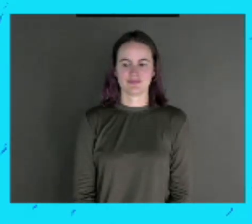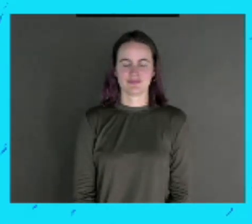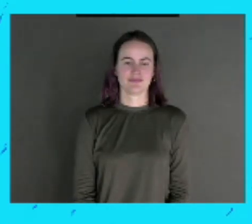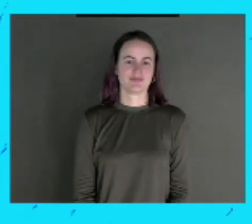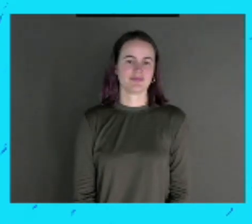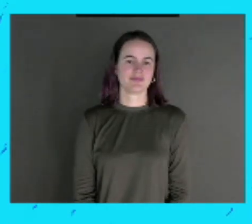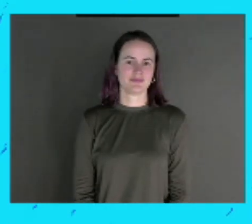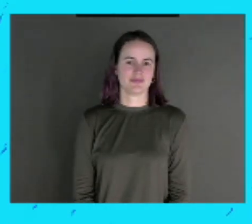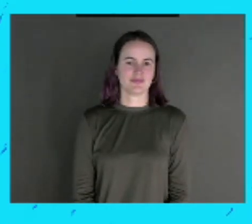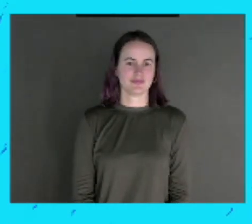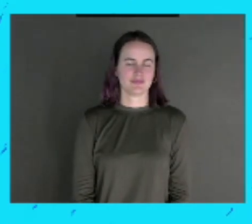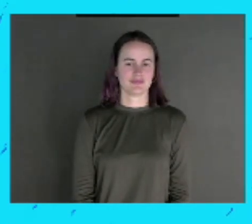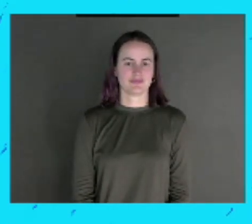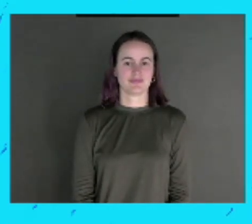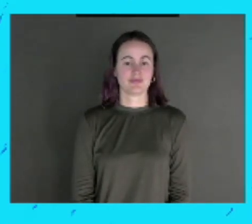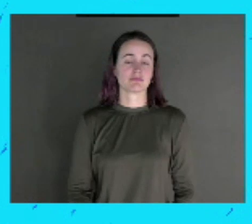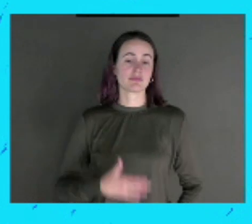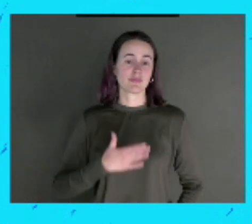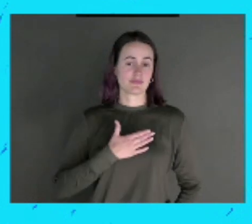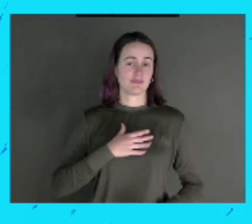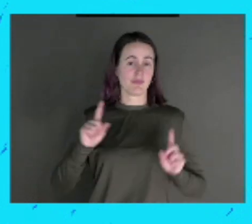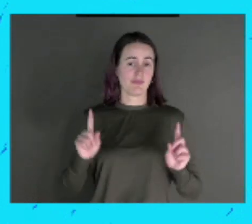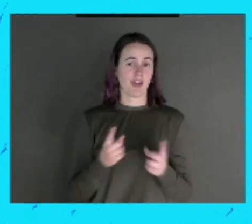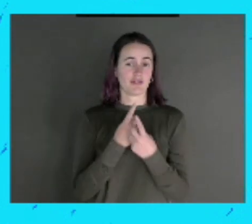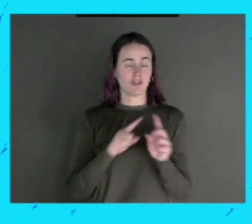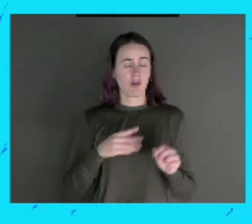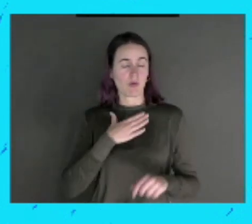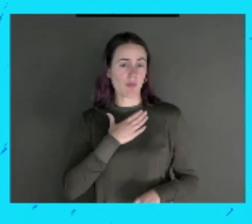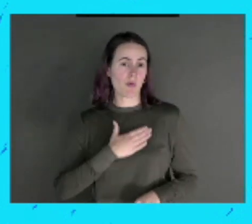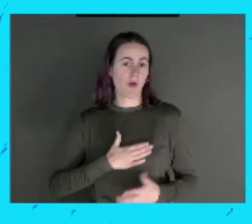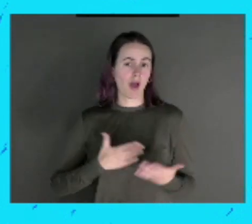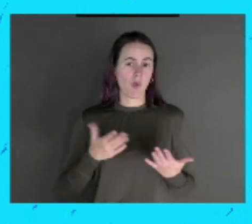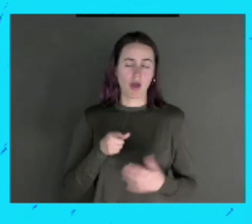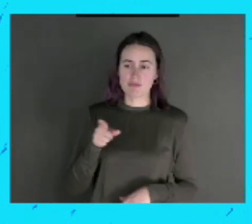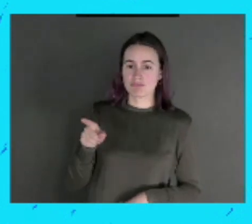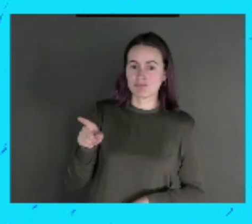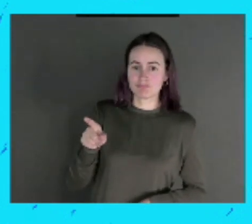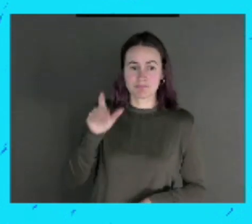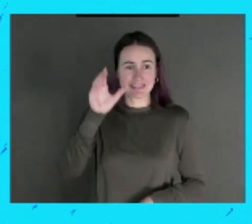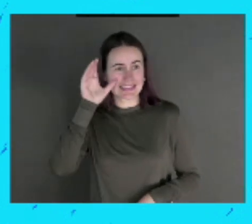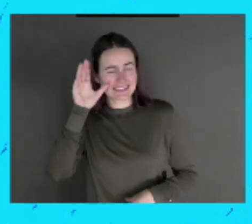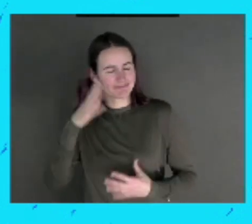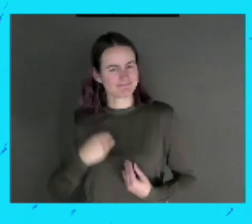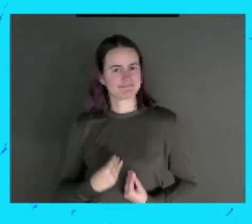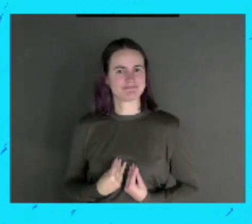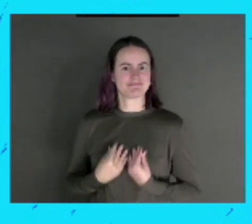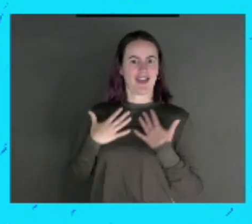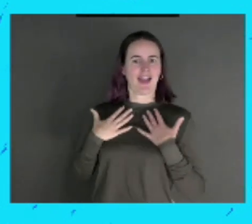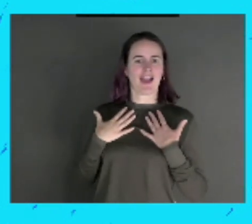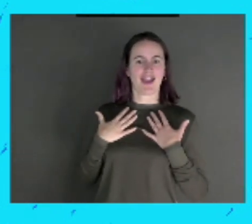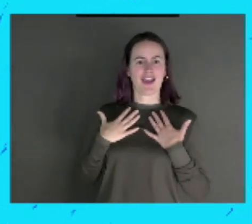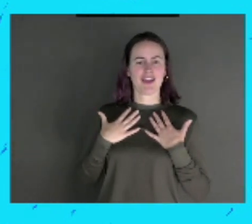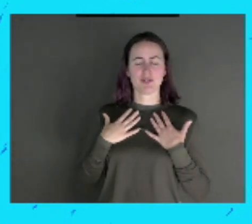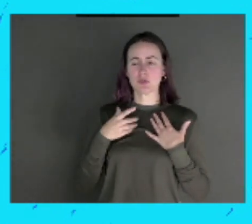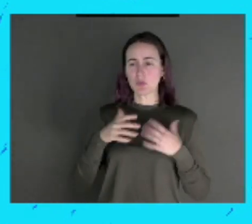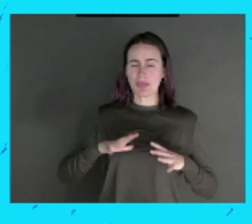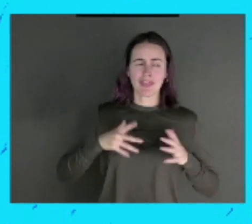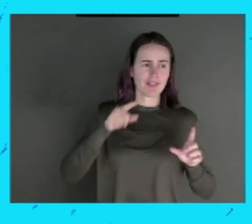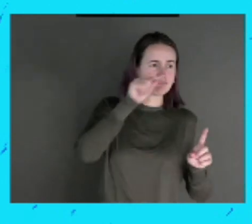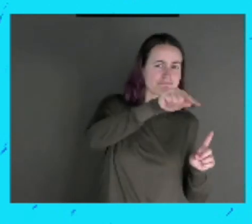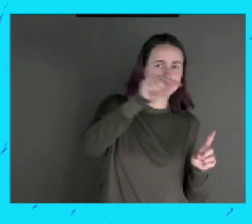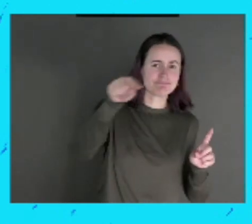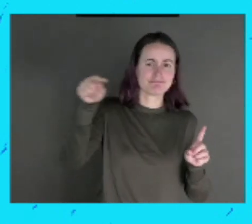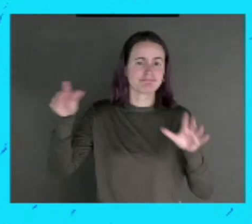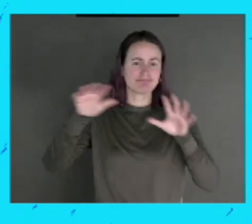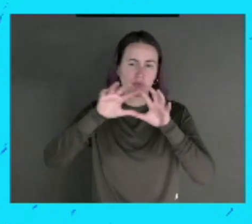Through my song, I aspire to inspire anyone who listens to it, irrespective of their location, to find strength within themselves,